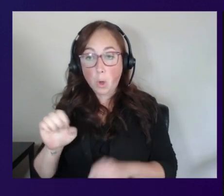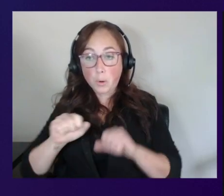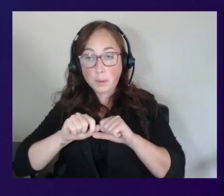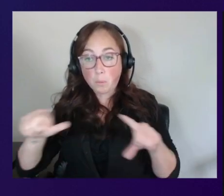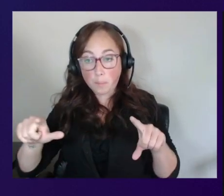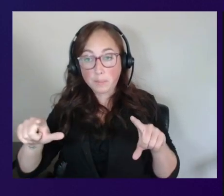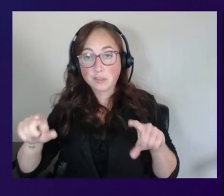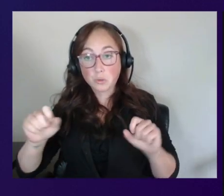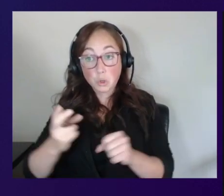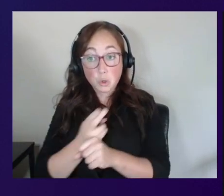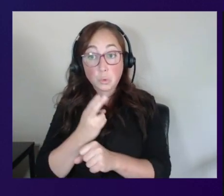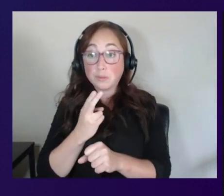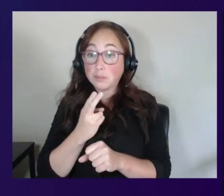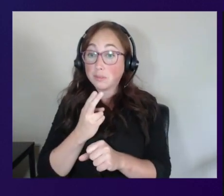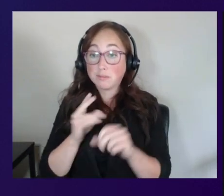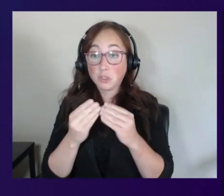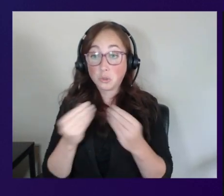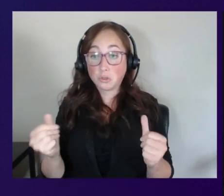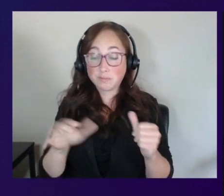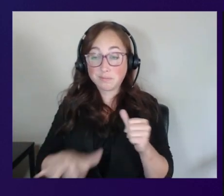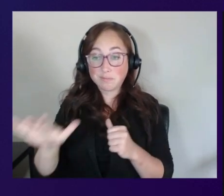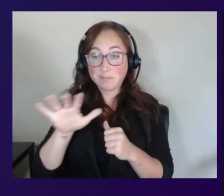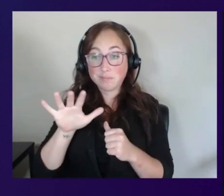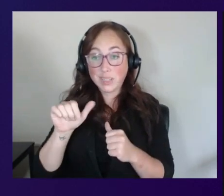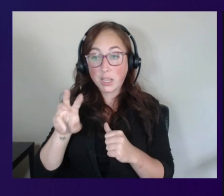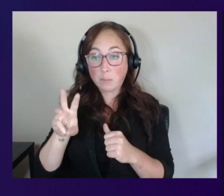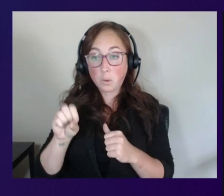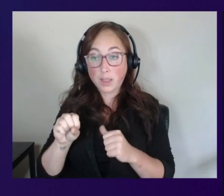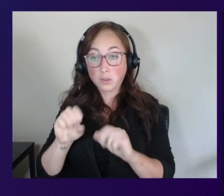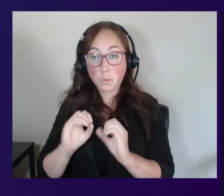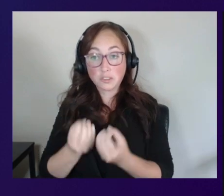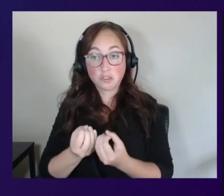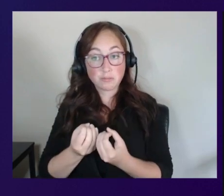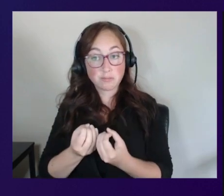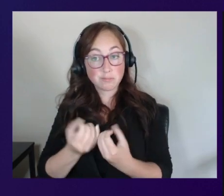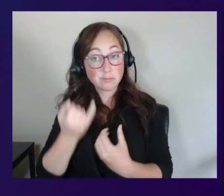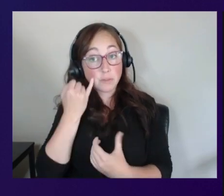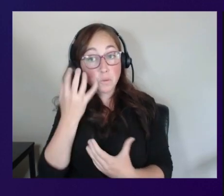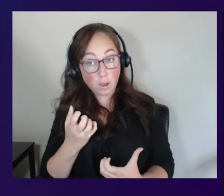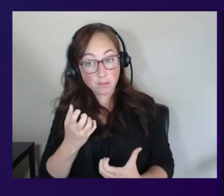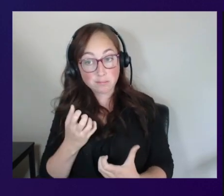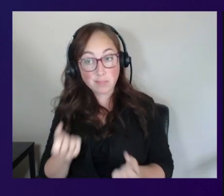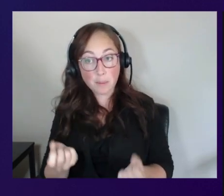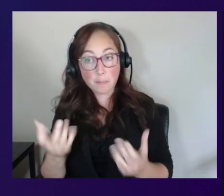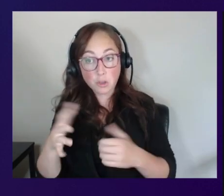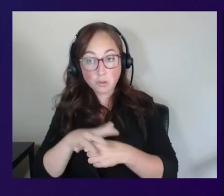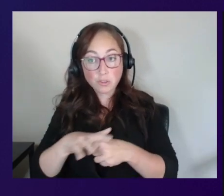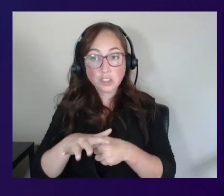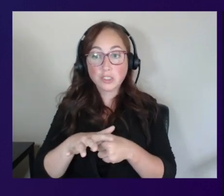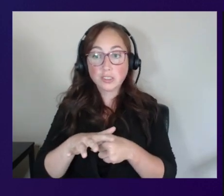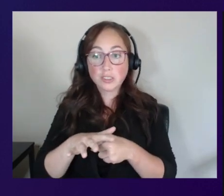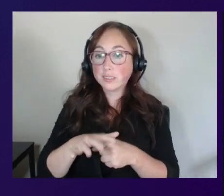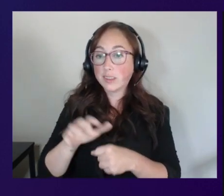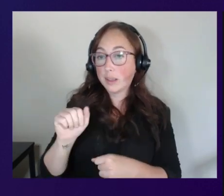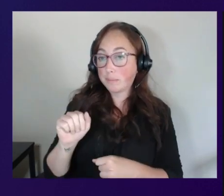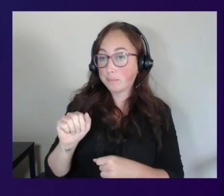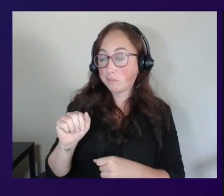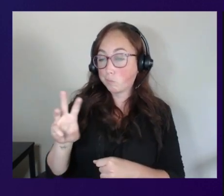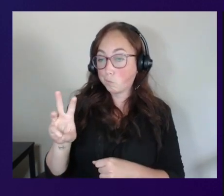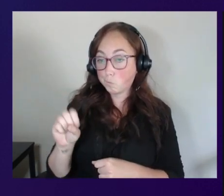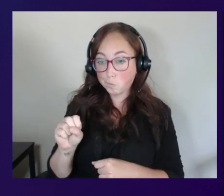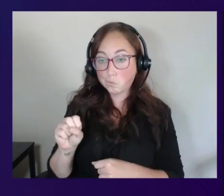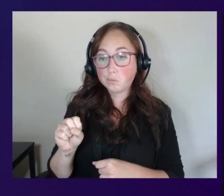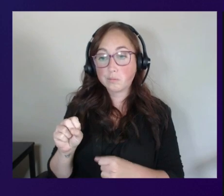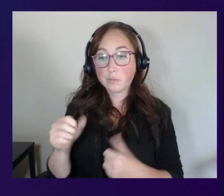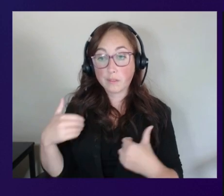the solution across your entire AWS organization if you wanted to multi-region across all the regions that Amazon workspaces lives in so you